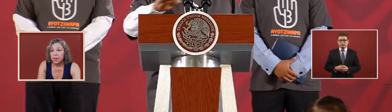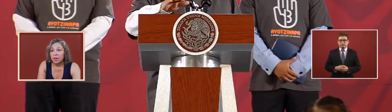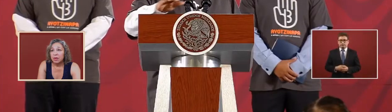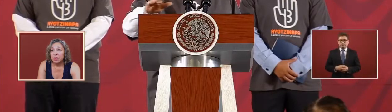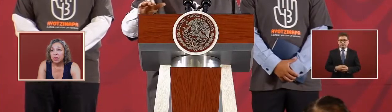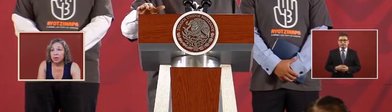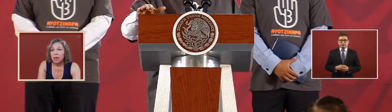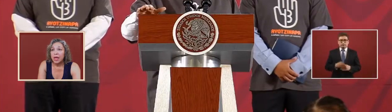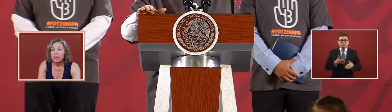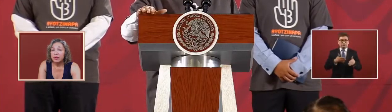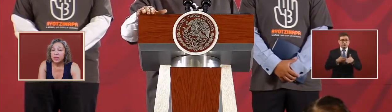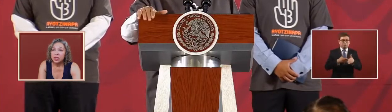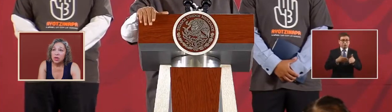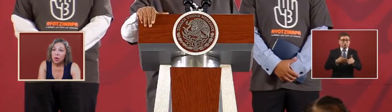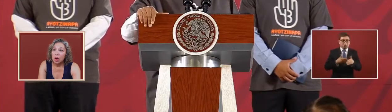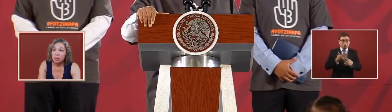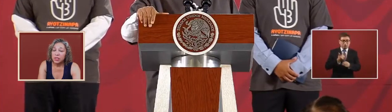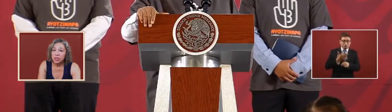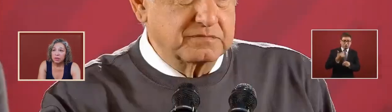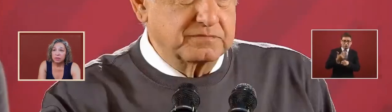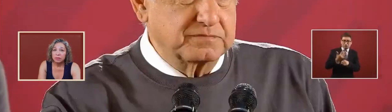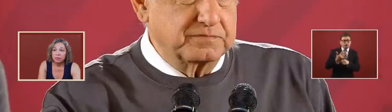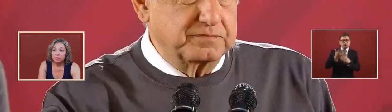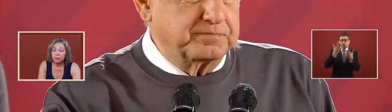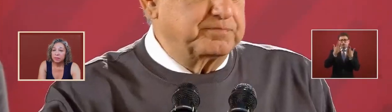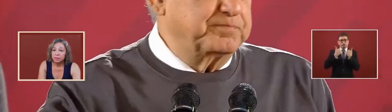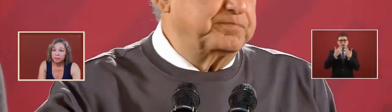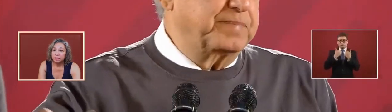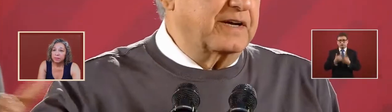and there is no obstacle